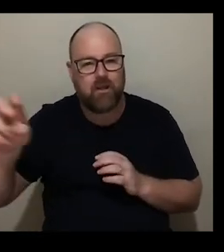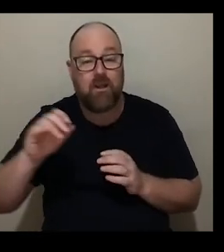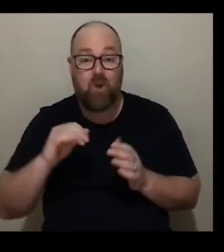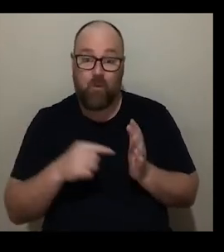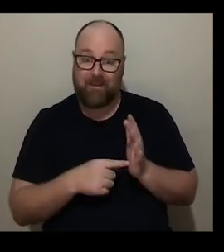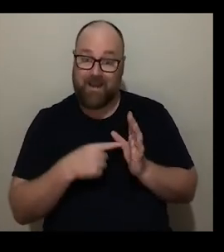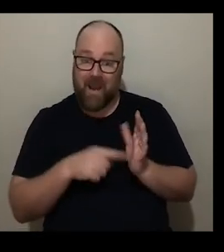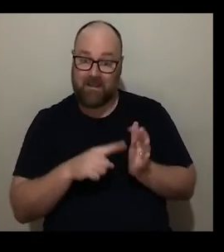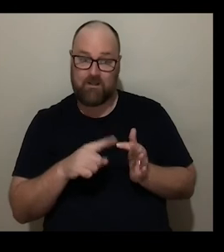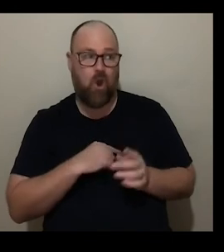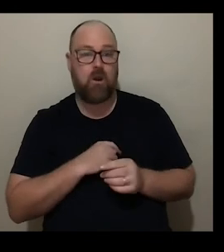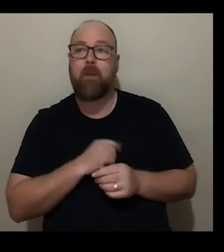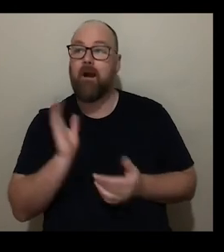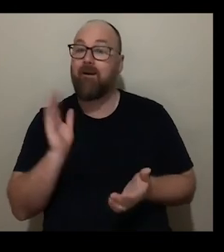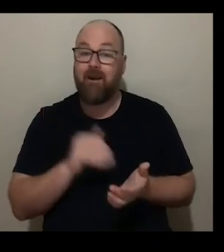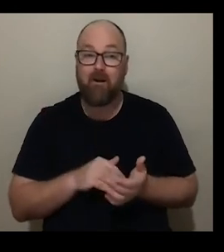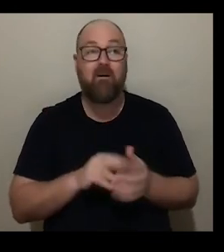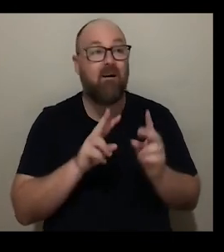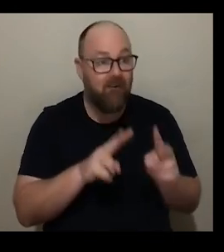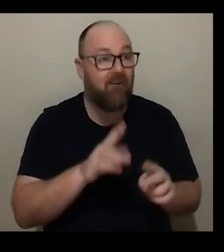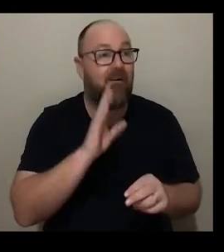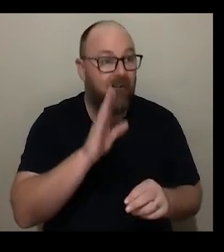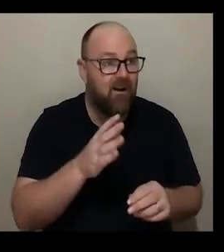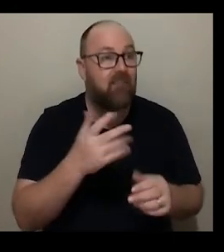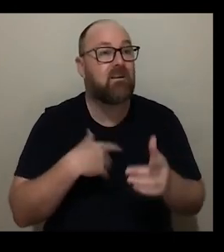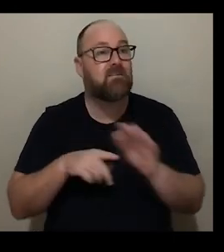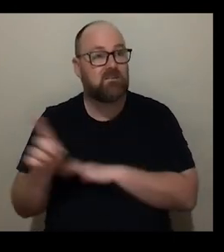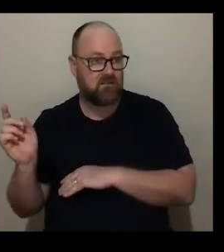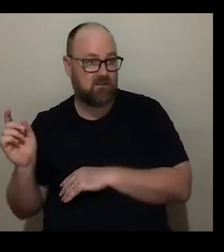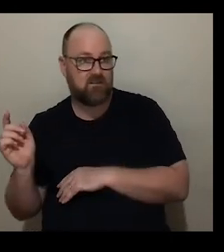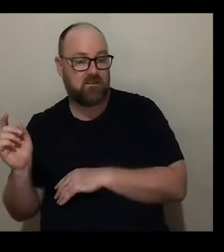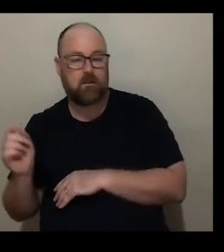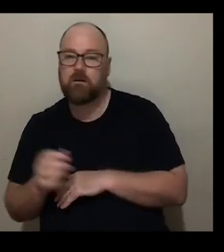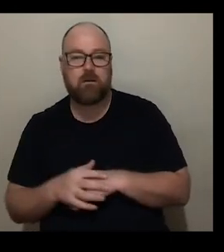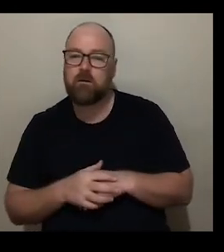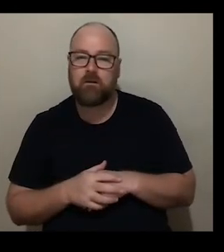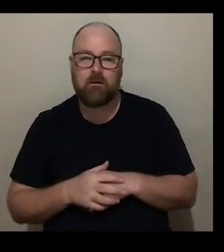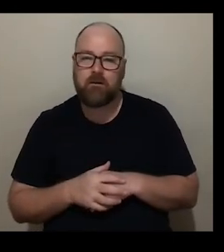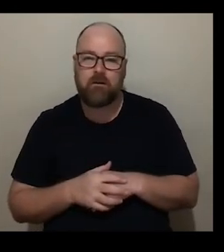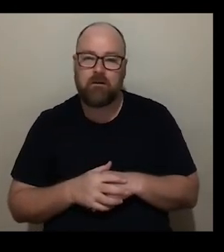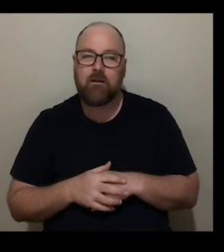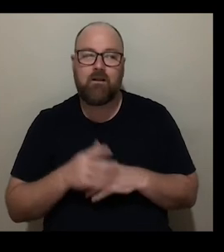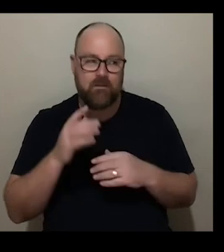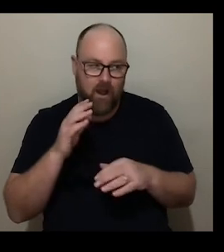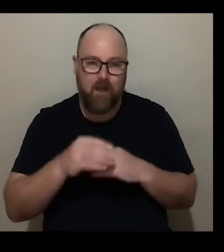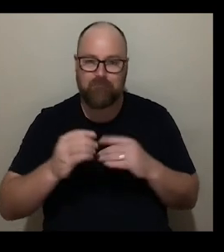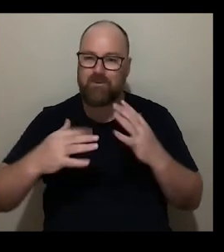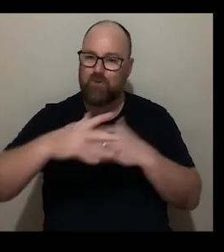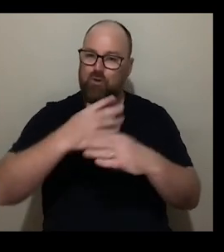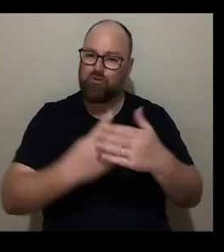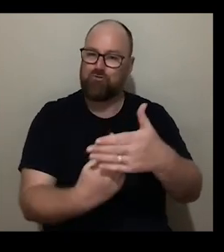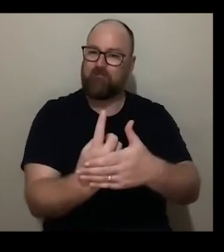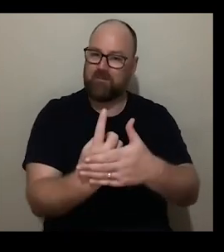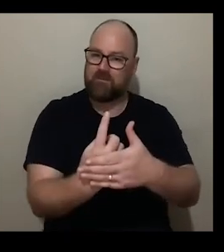not just about coming along enjoying a talk and leaving knowing more than you came with it's about a social occasion